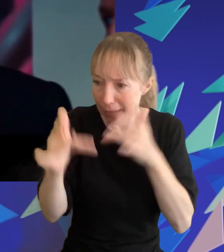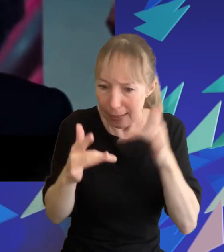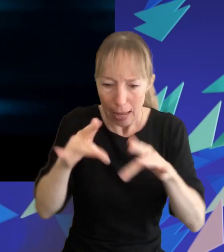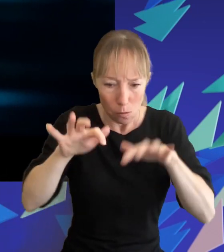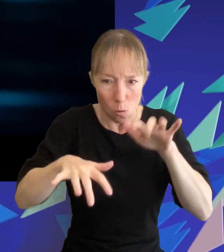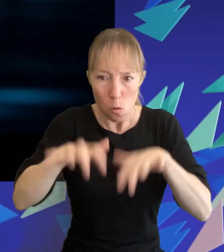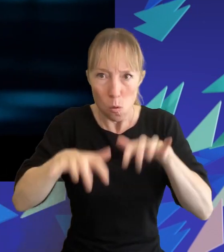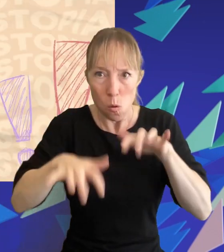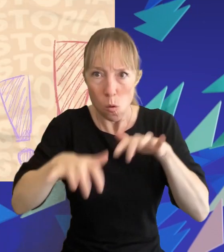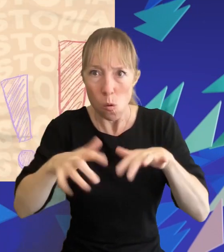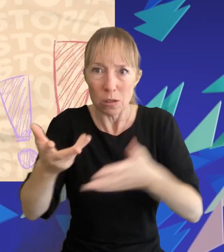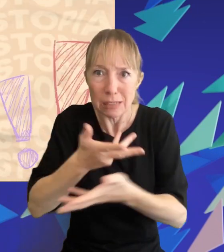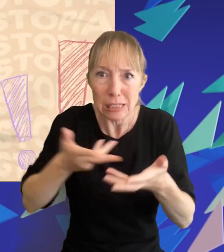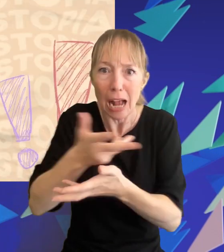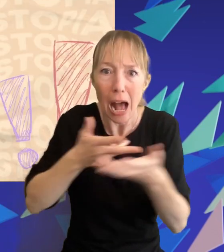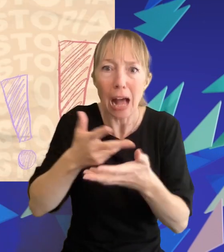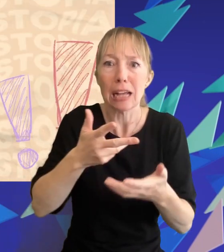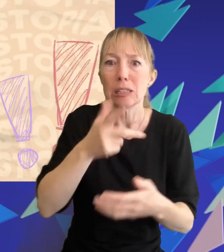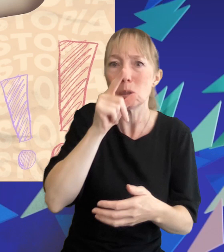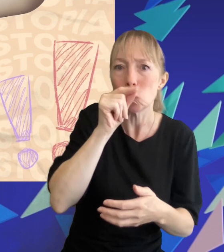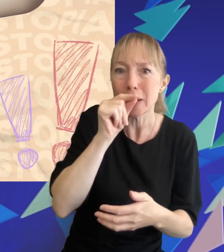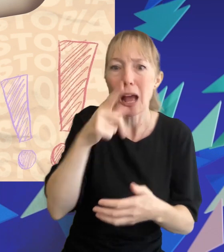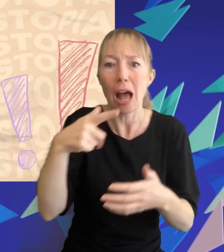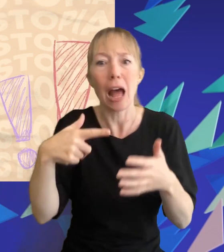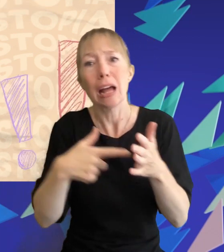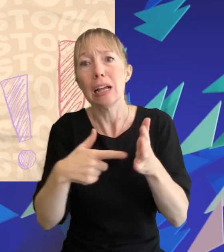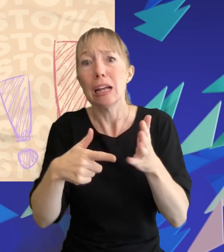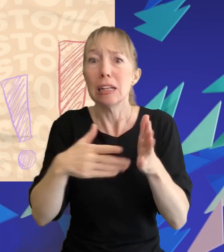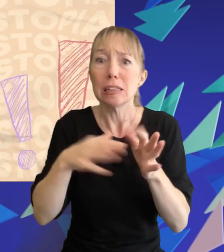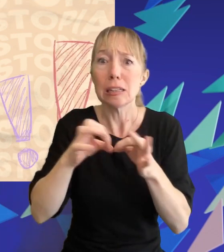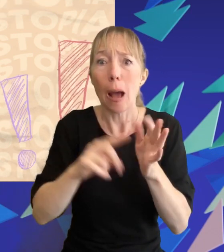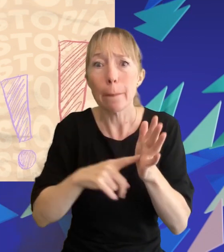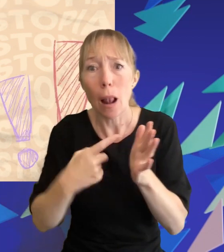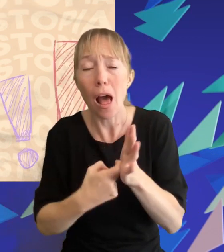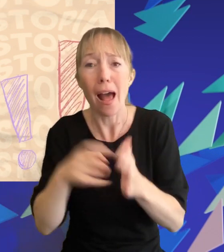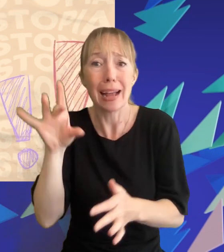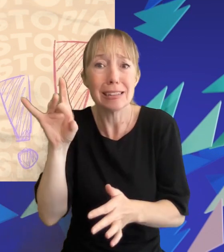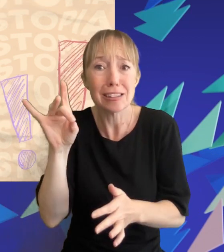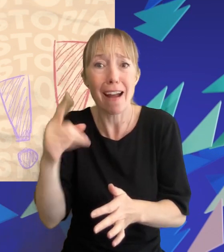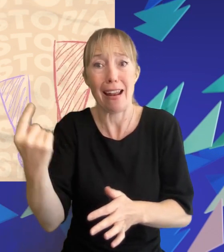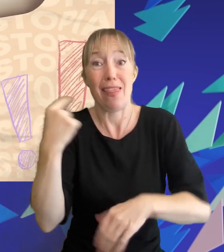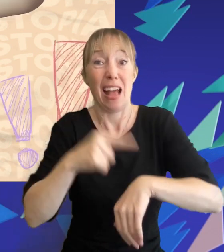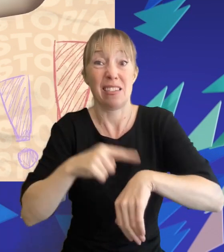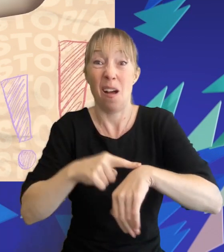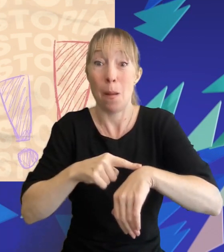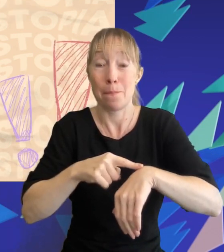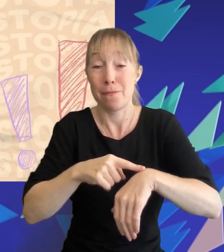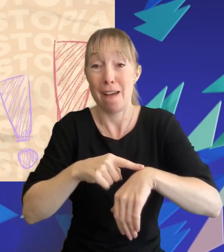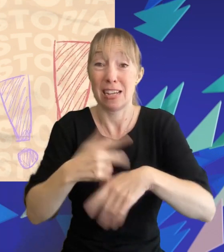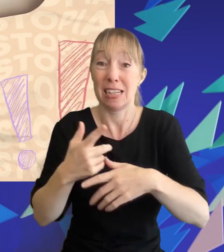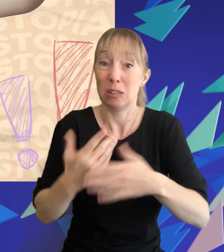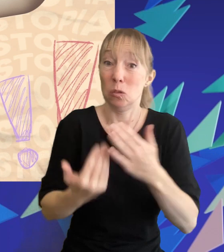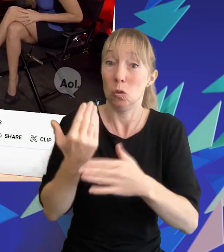lot of buzz being generated on twitter tumblr and instagram all of which were still in their infancy as social media